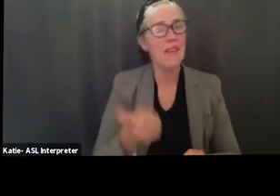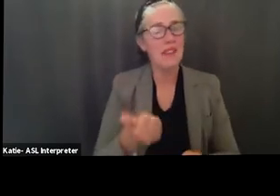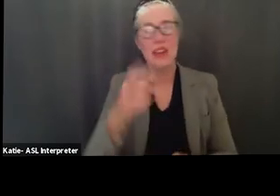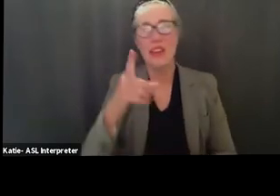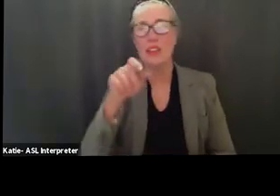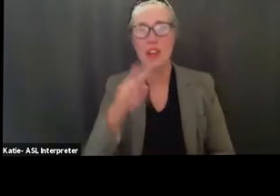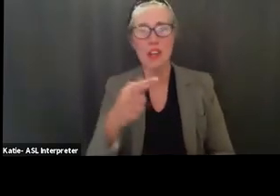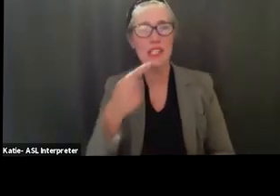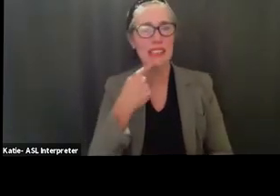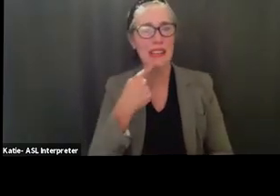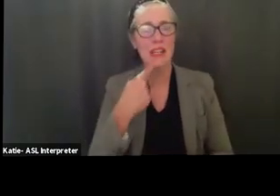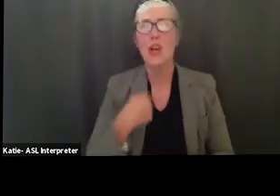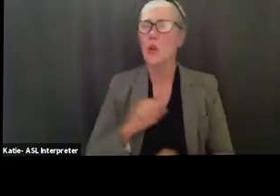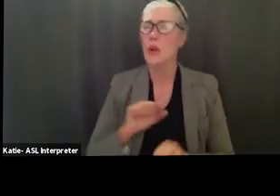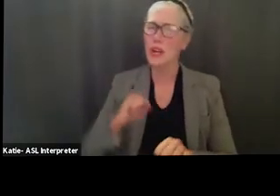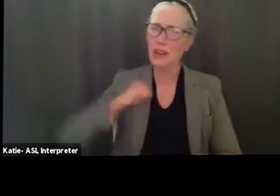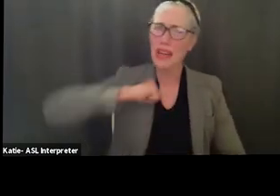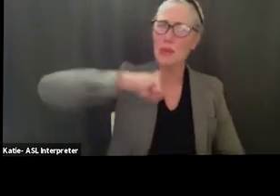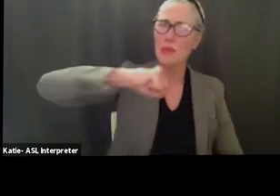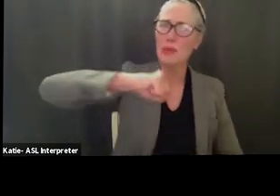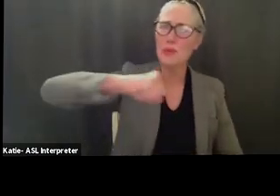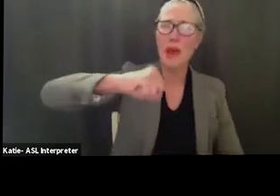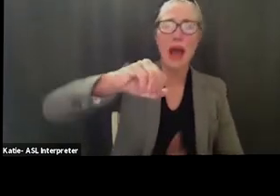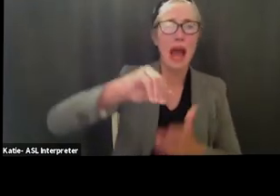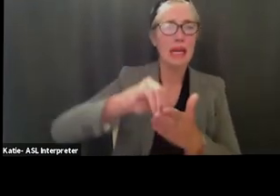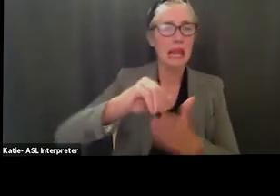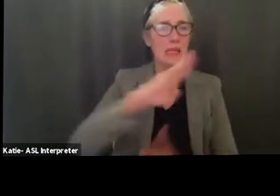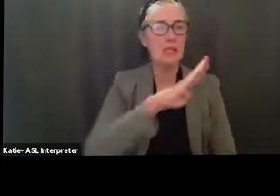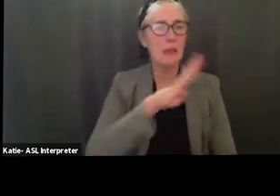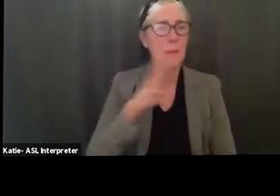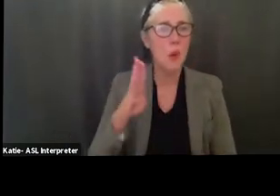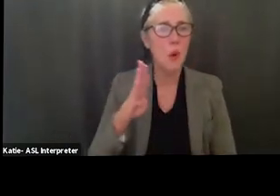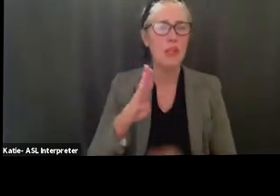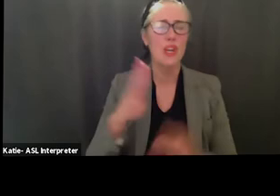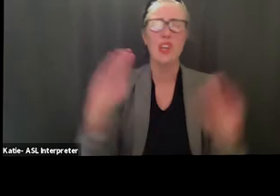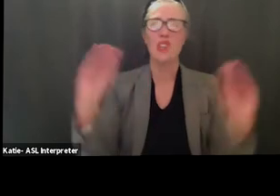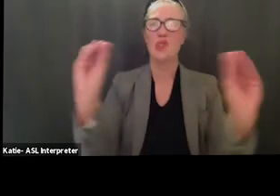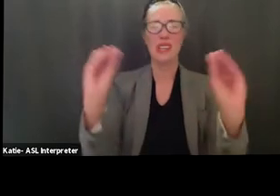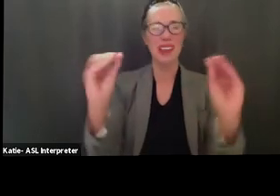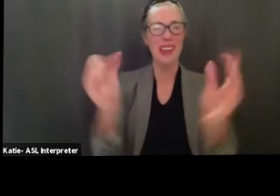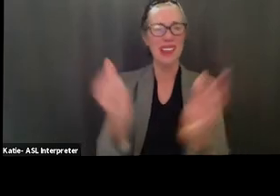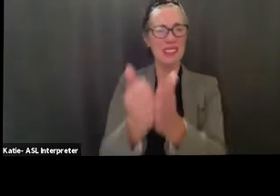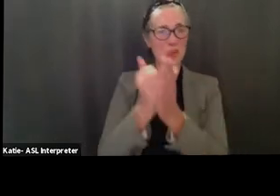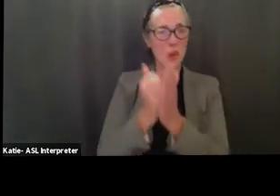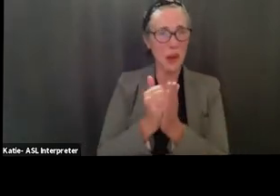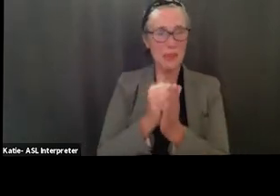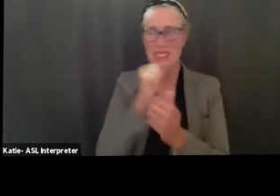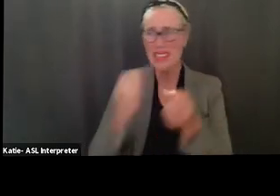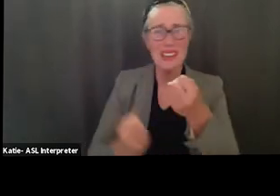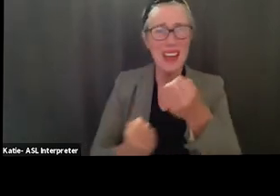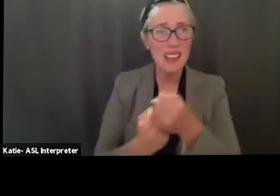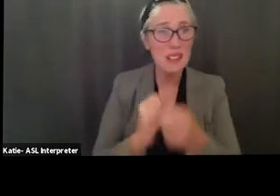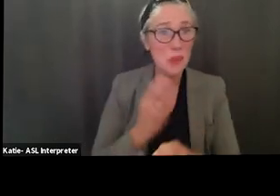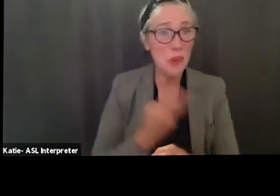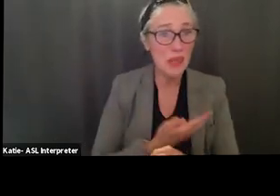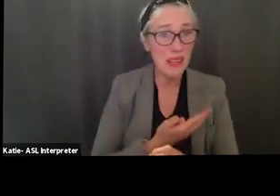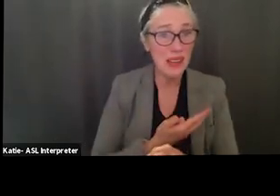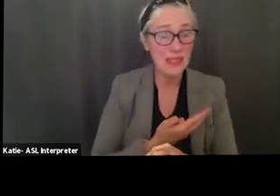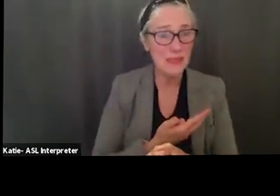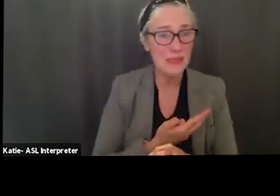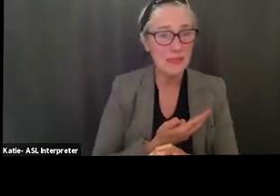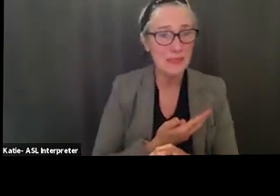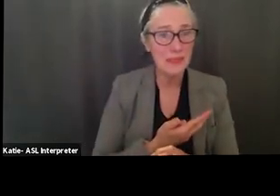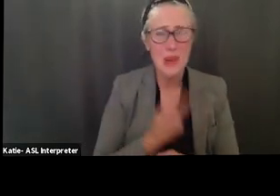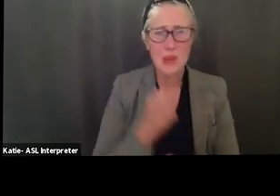bar we're trying to push back against against boards doing nothing for us not standing up for us we're we're saying